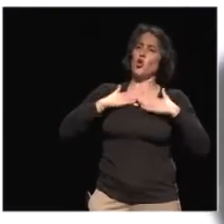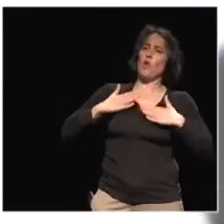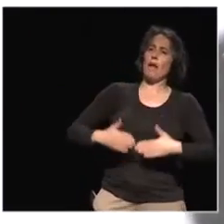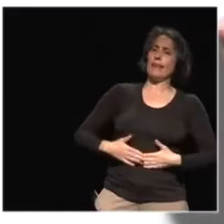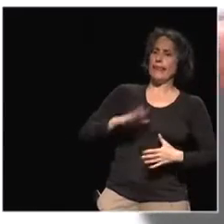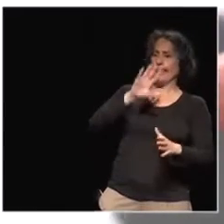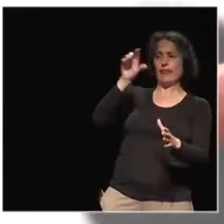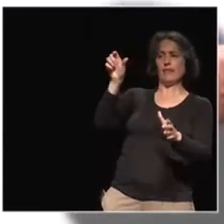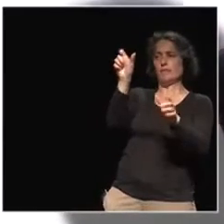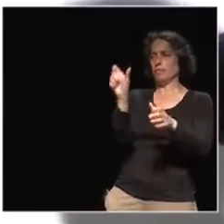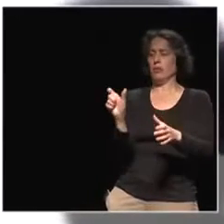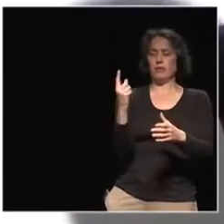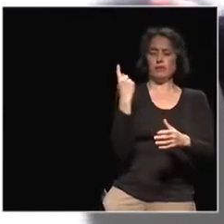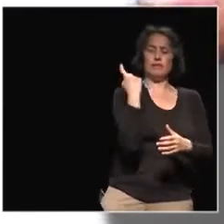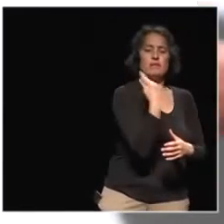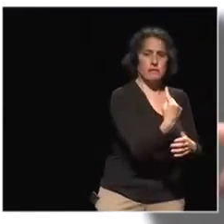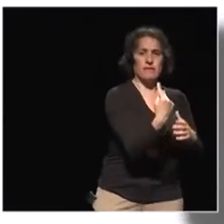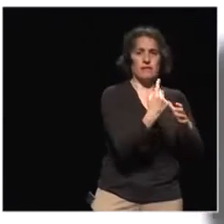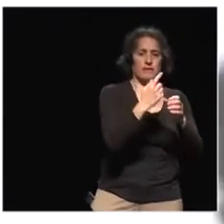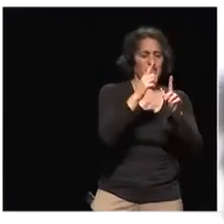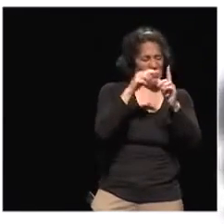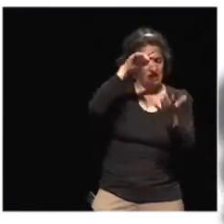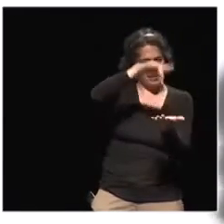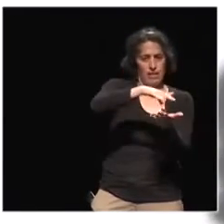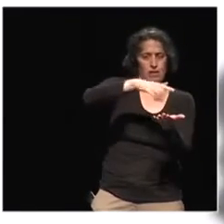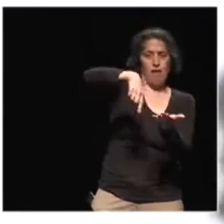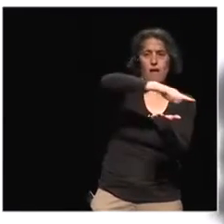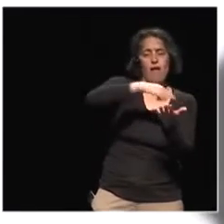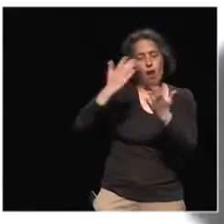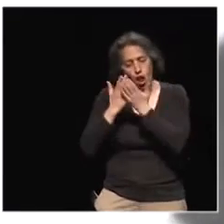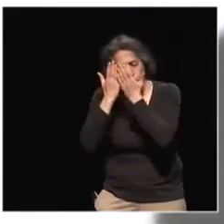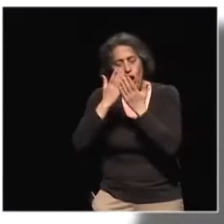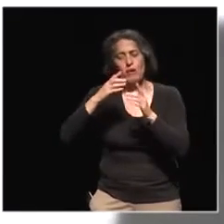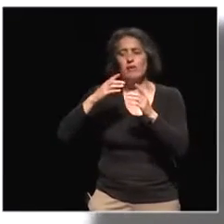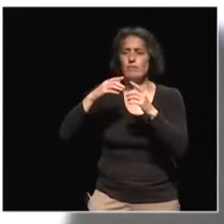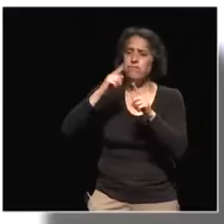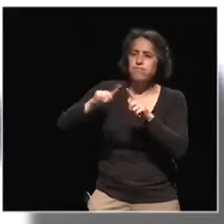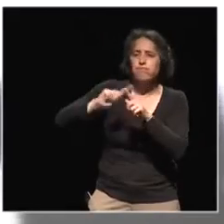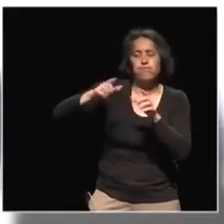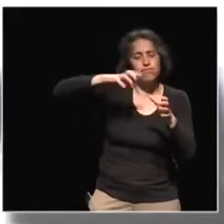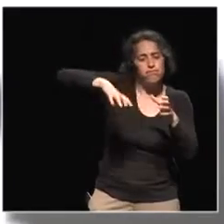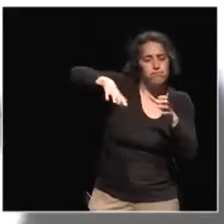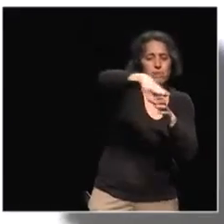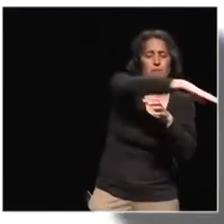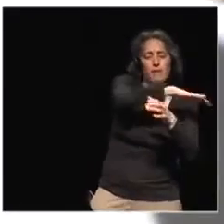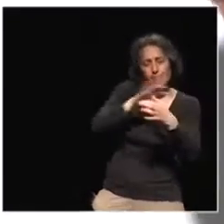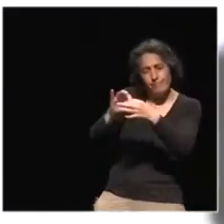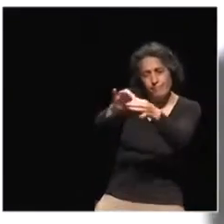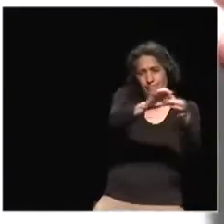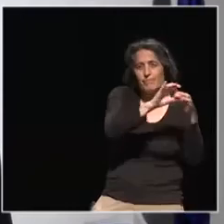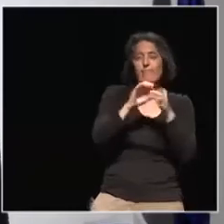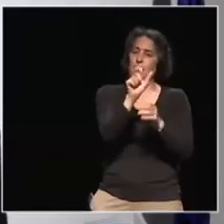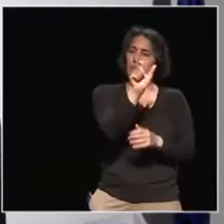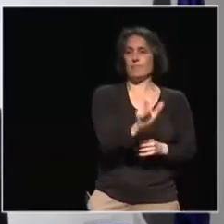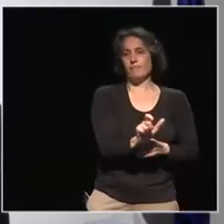a radical paradigm shift in education. Because if we consider the banking schooling